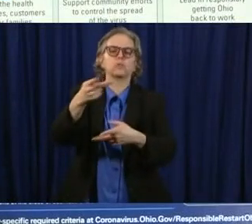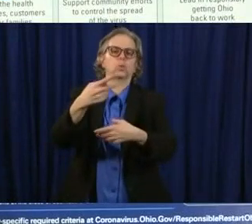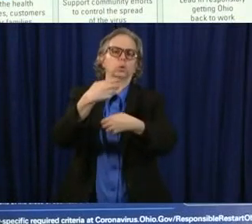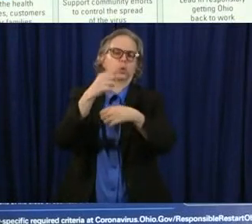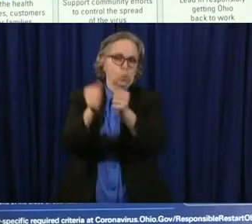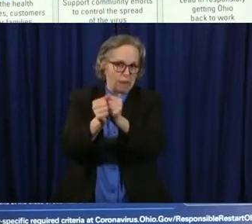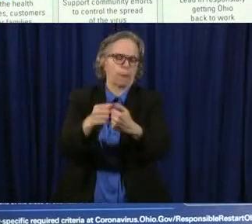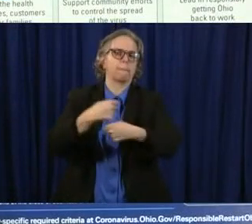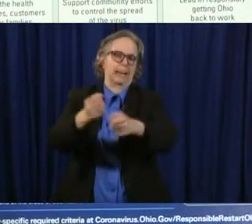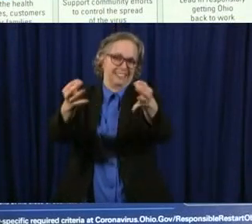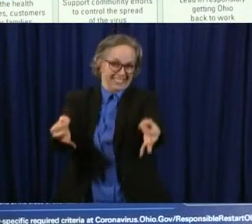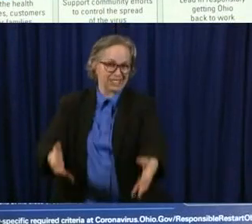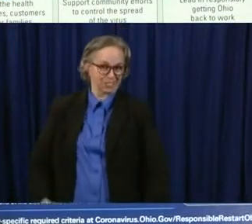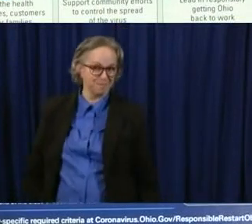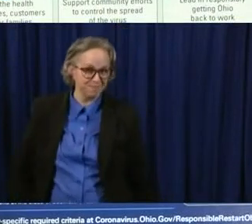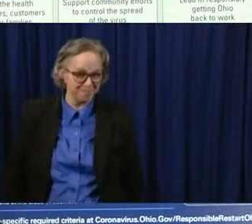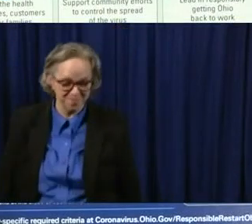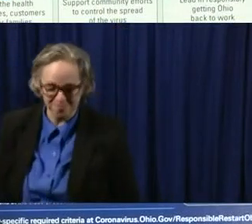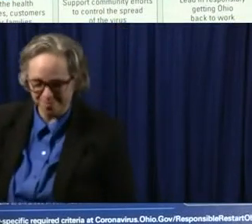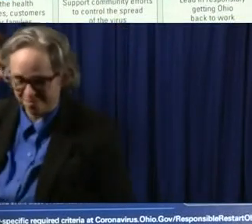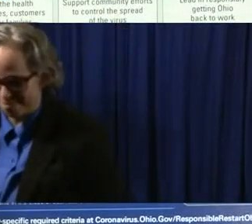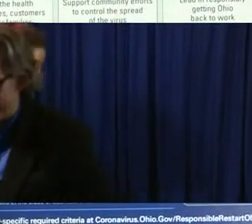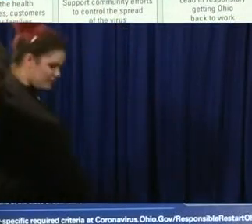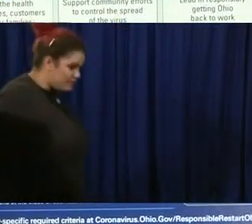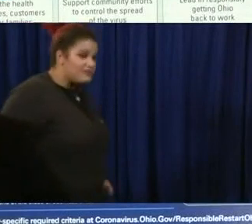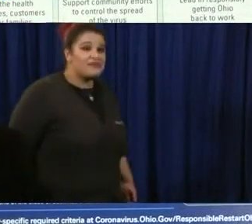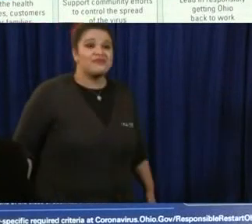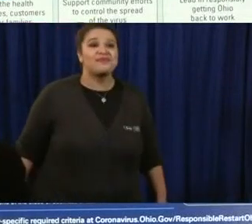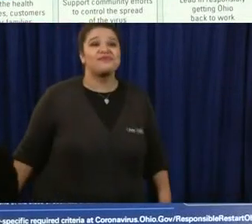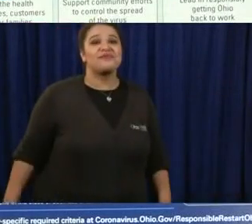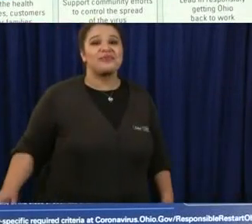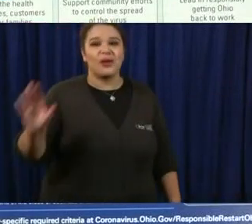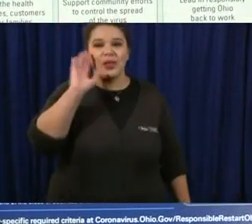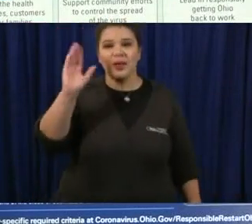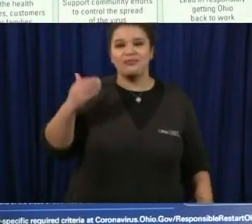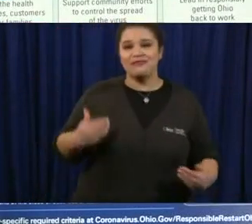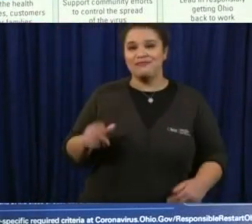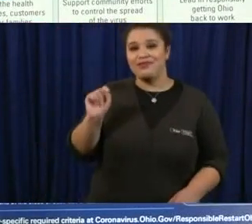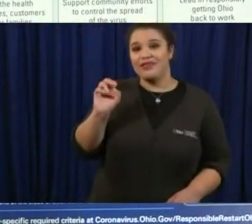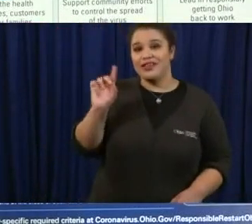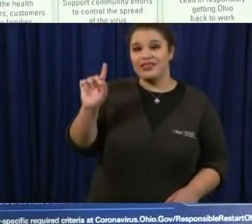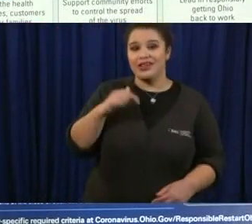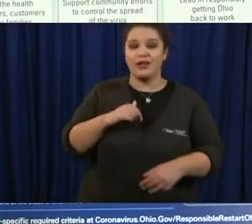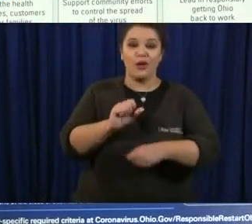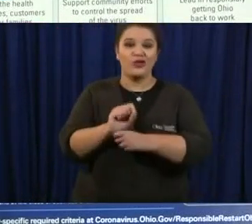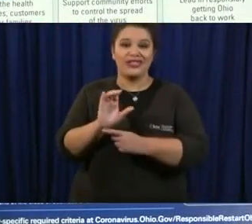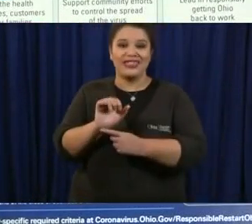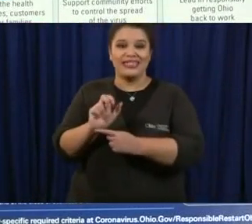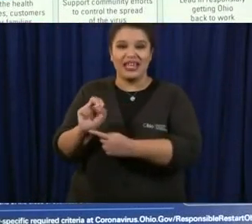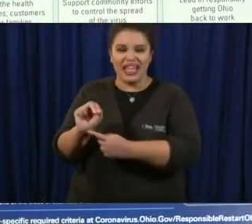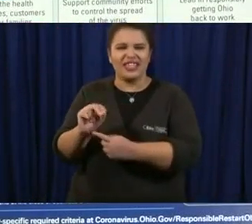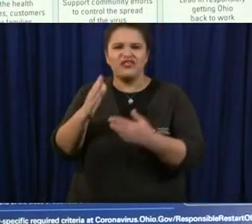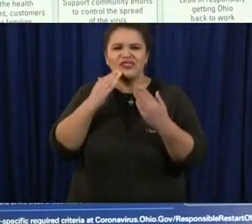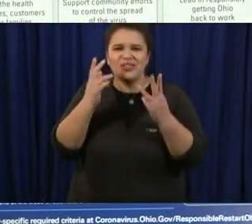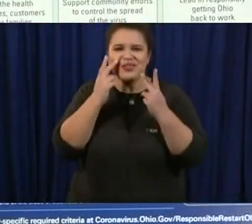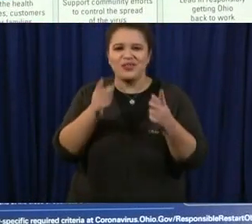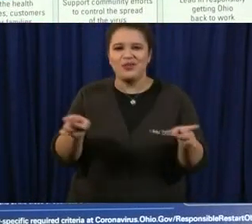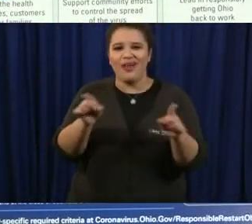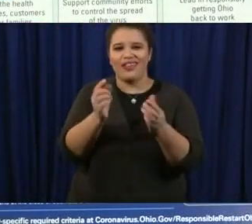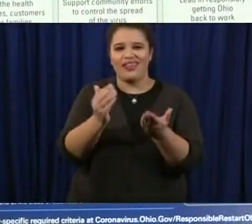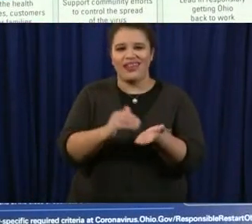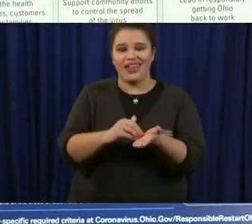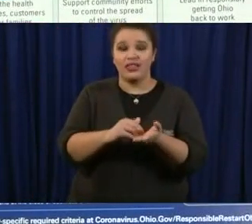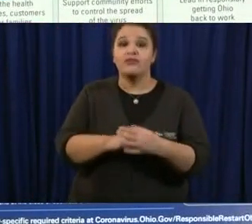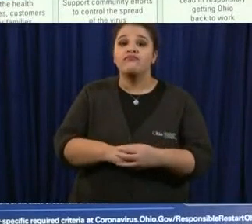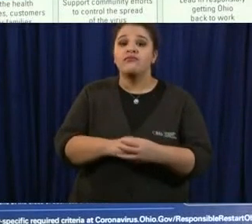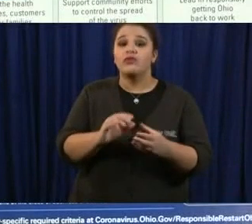Governor DeWine hello it's Todd Dykes from WLWT TV in Cincinnati good to see you all today you talk about having testing capacity by